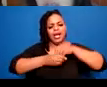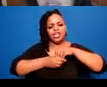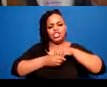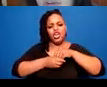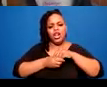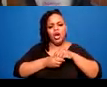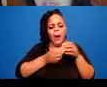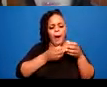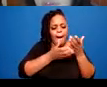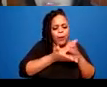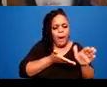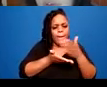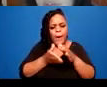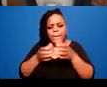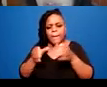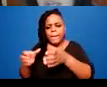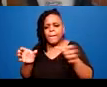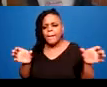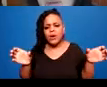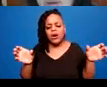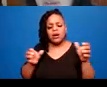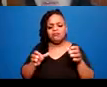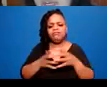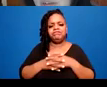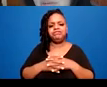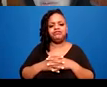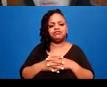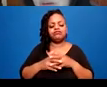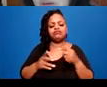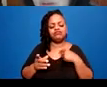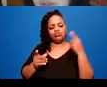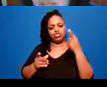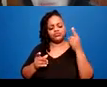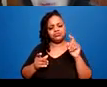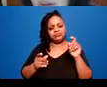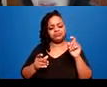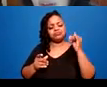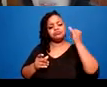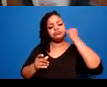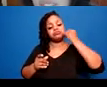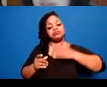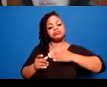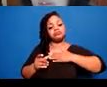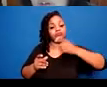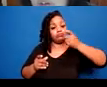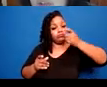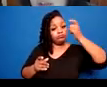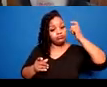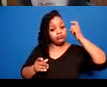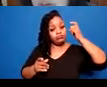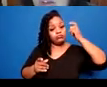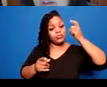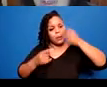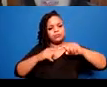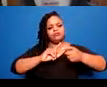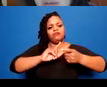if some of what is so difficult is an experience of collective trauma, like we don't have what is needed for the structural harm